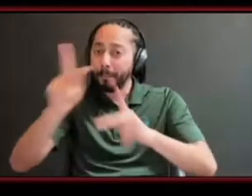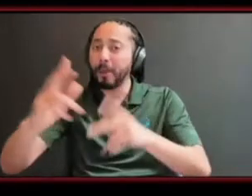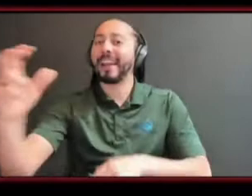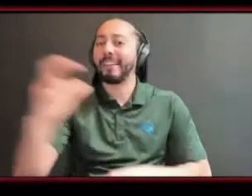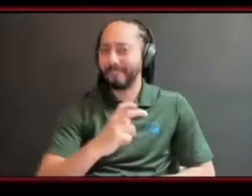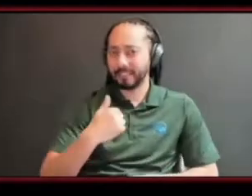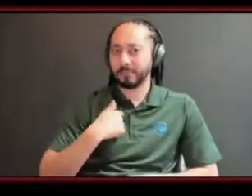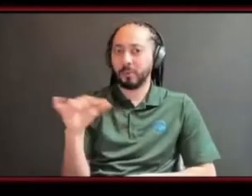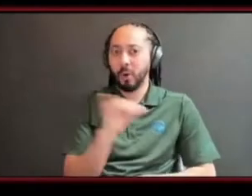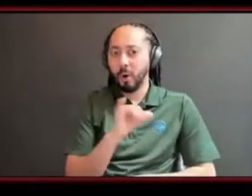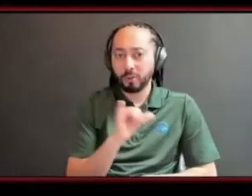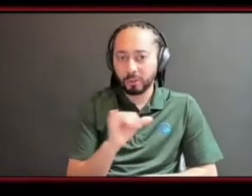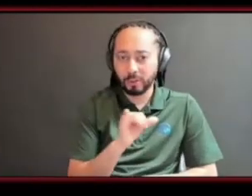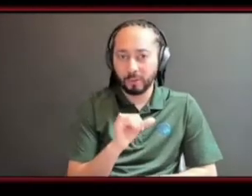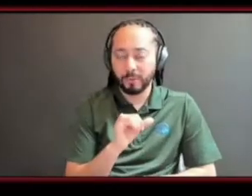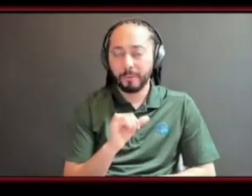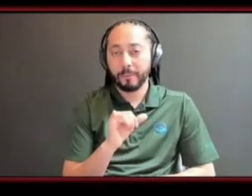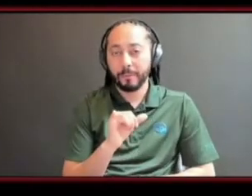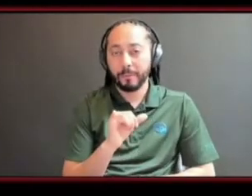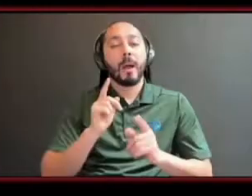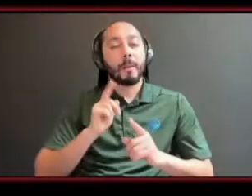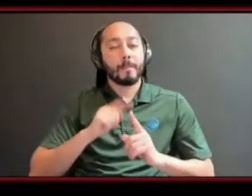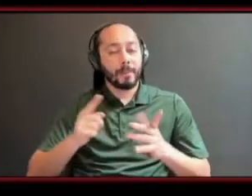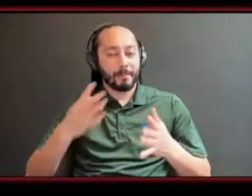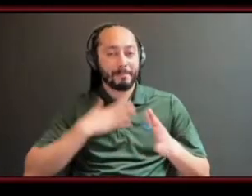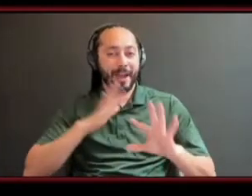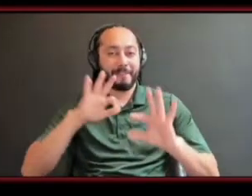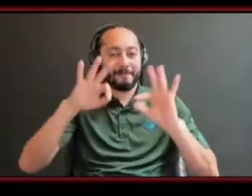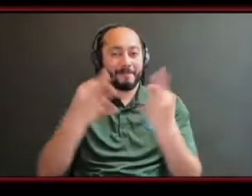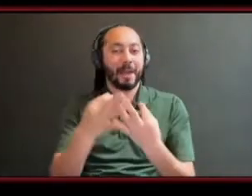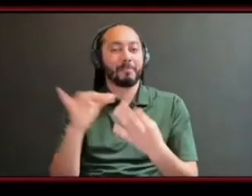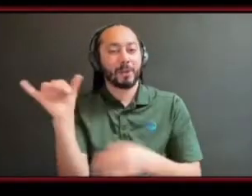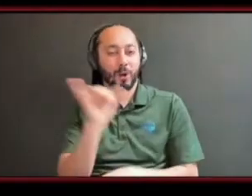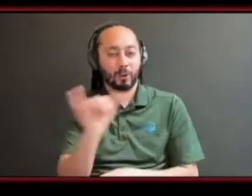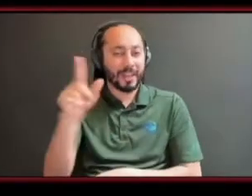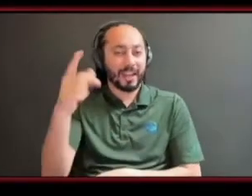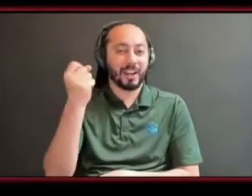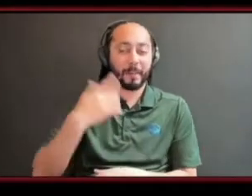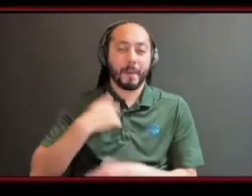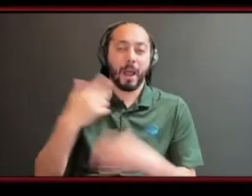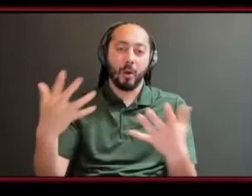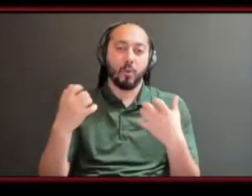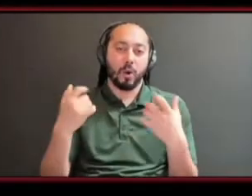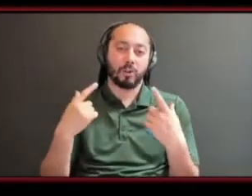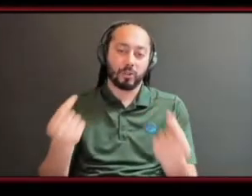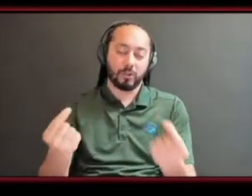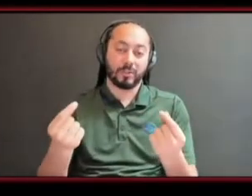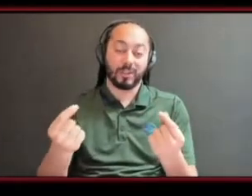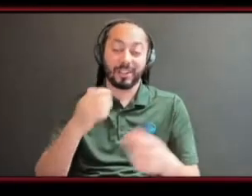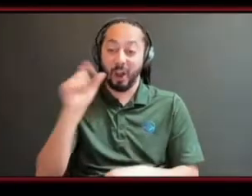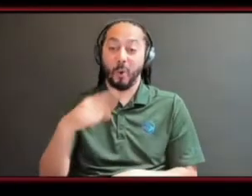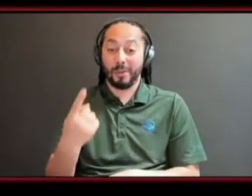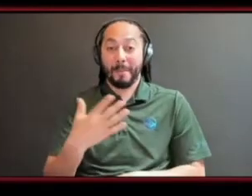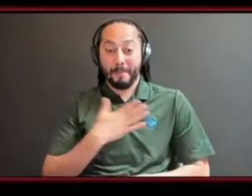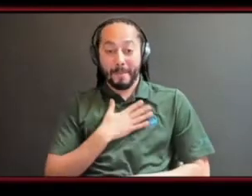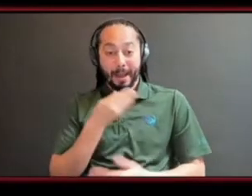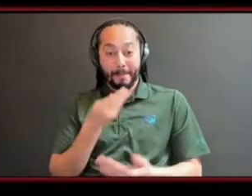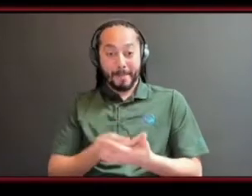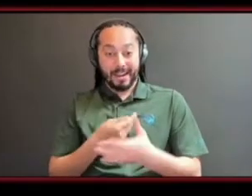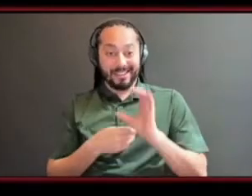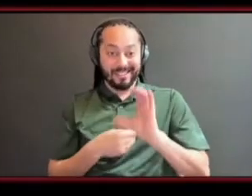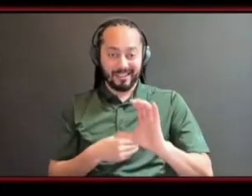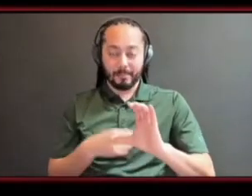help me and my family was understanding about what i wanted to do because it's not just my money it's my family's um